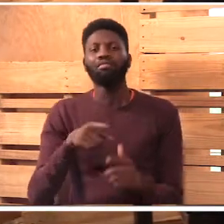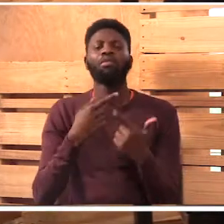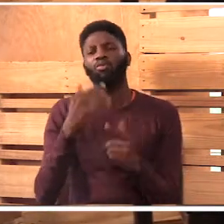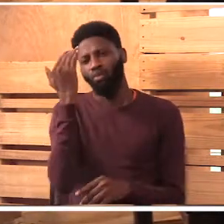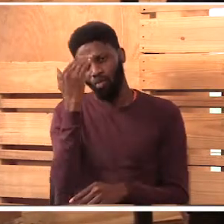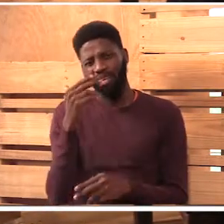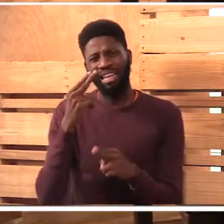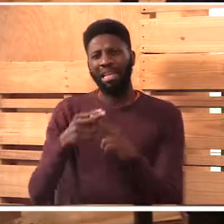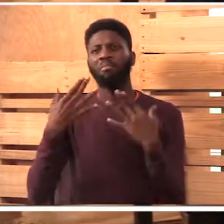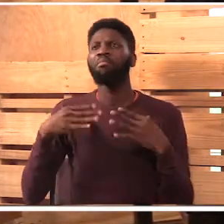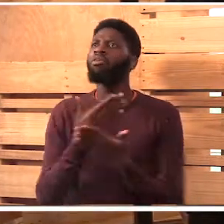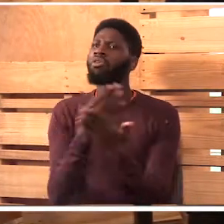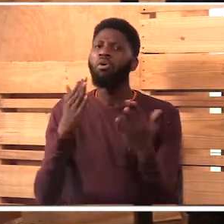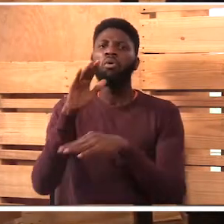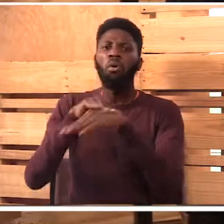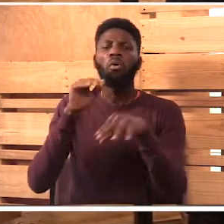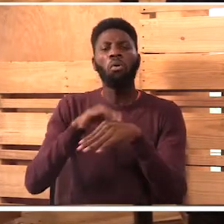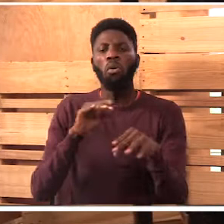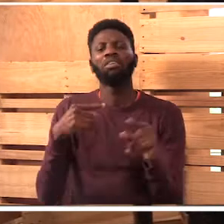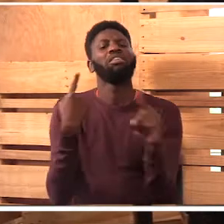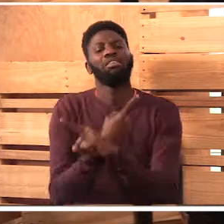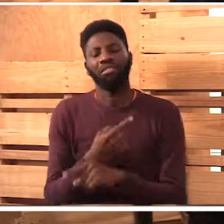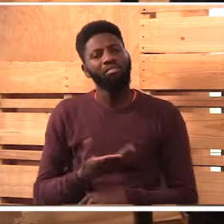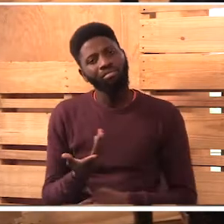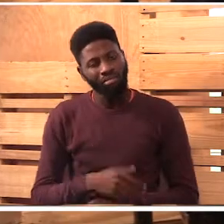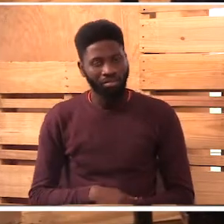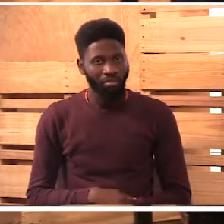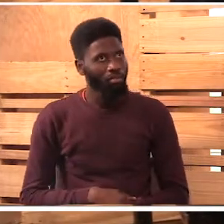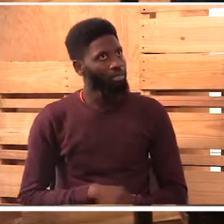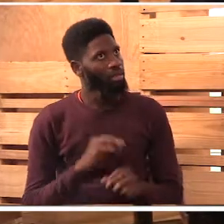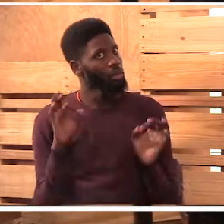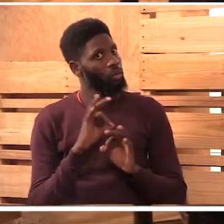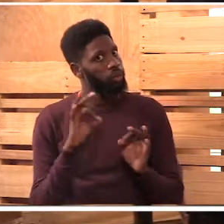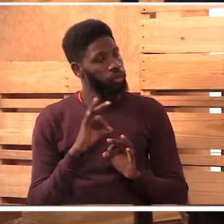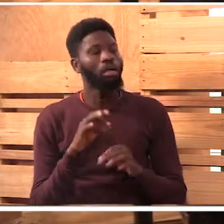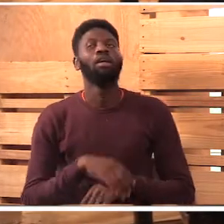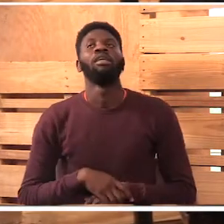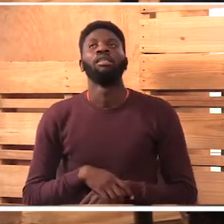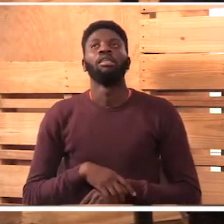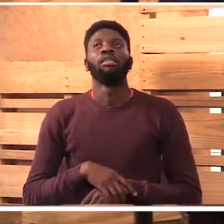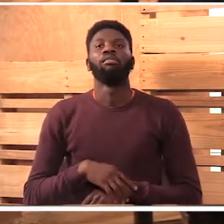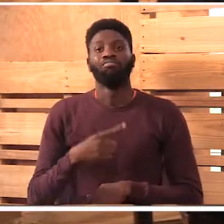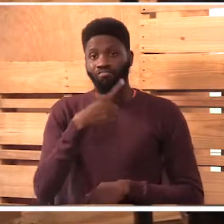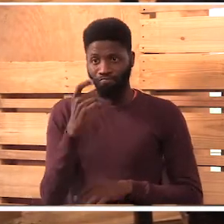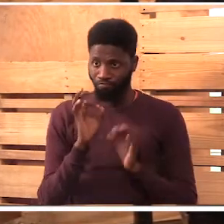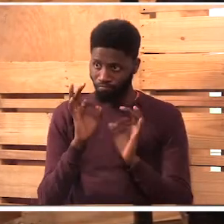the same person. We've been calling her for the longest time. Wow, what a wonderful question. Okay.